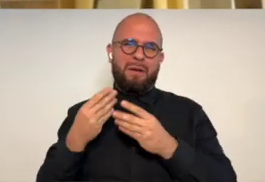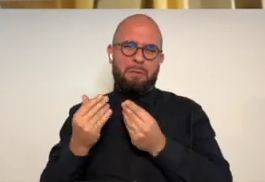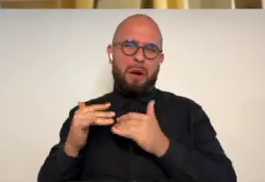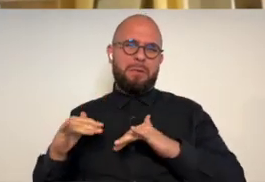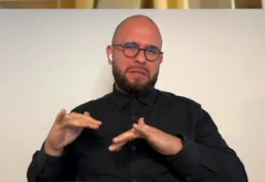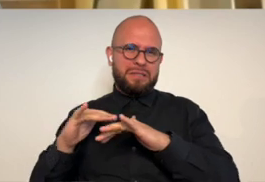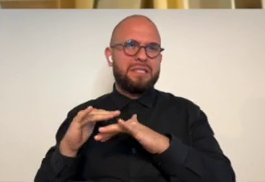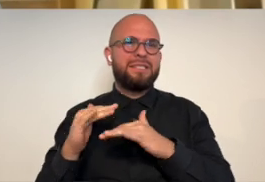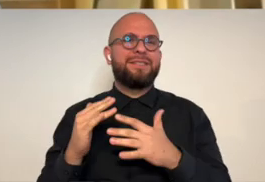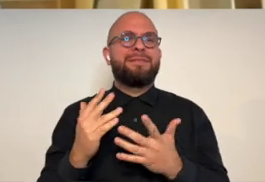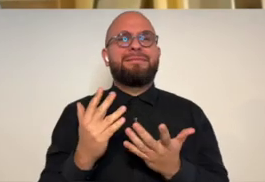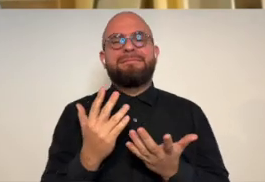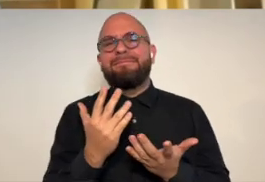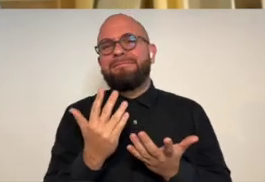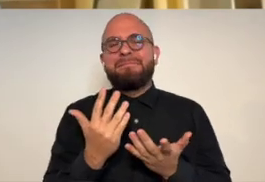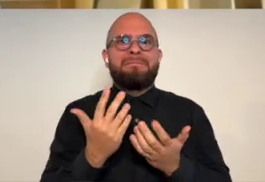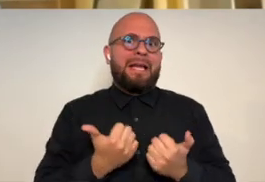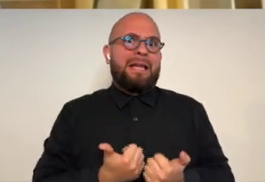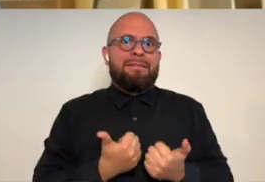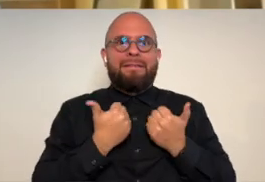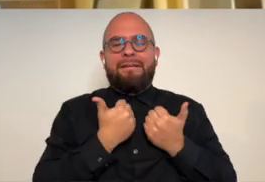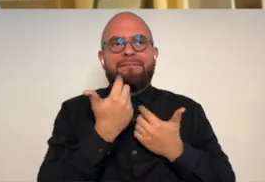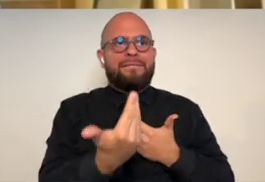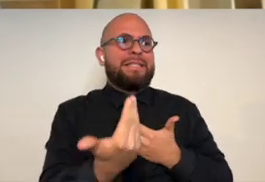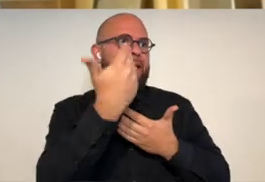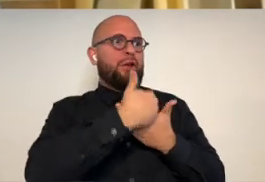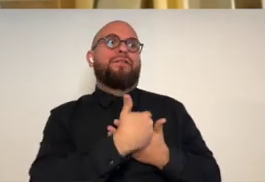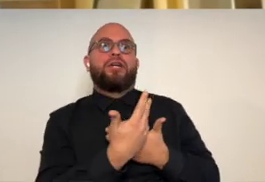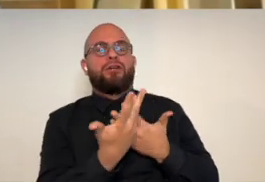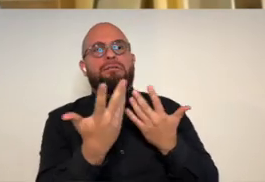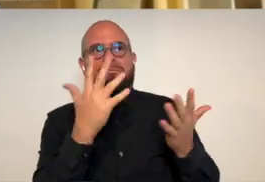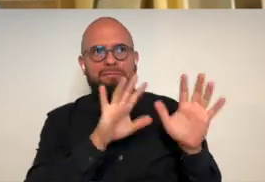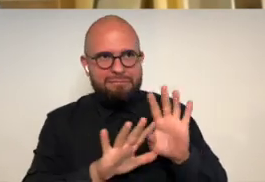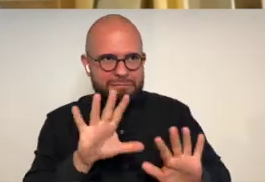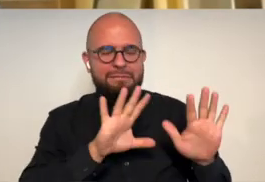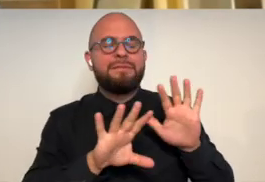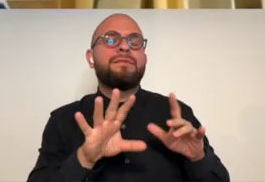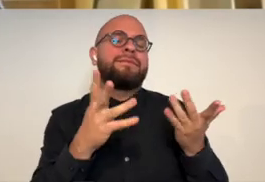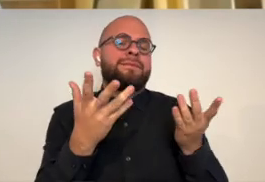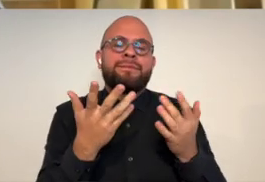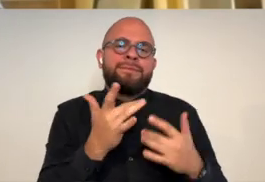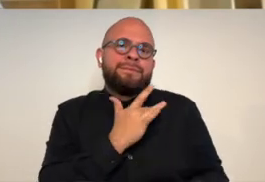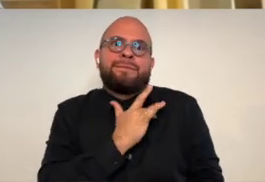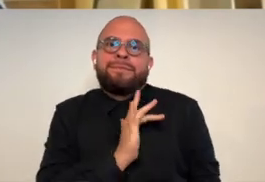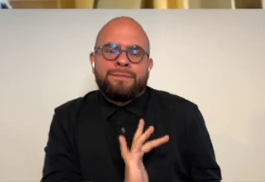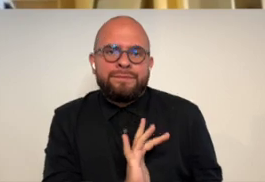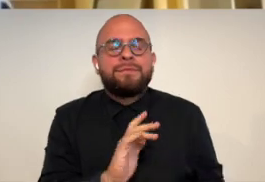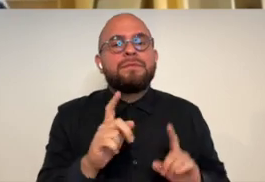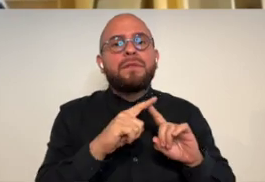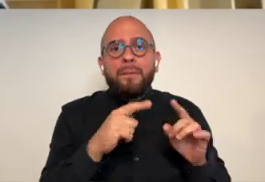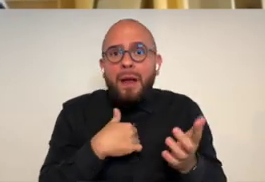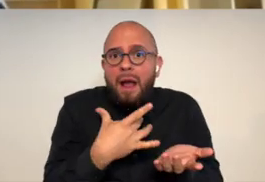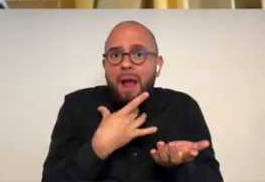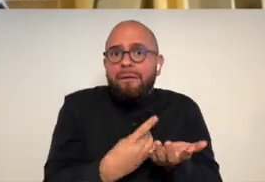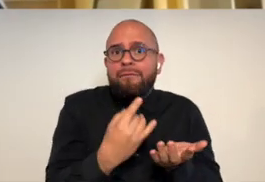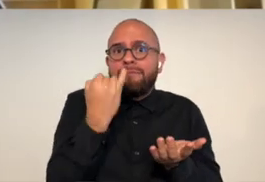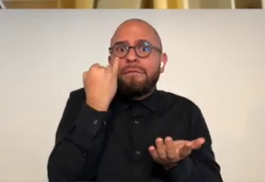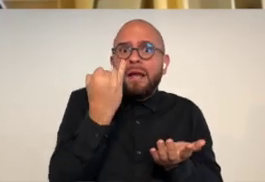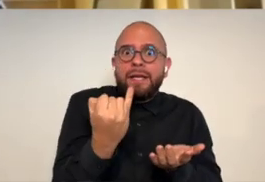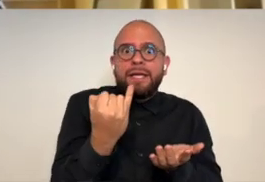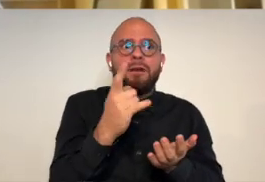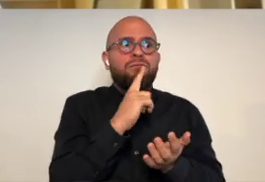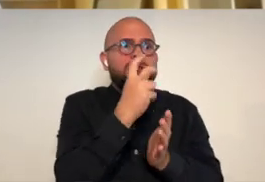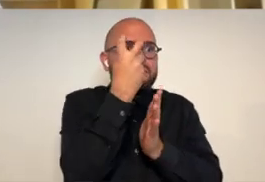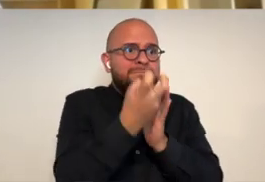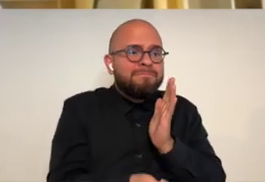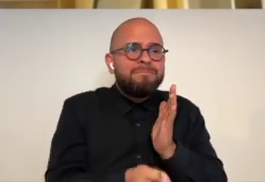building my studio um on my on my property right now and life has like interfered as usual but um you know i